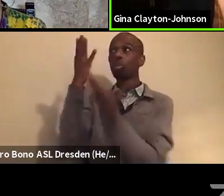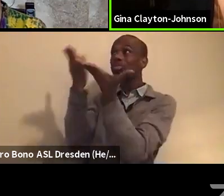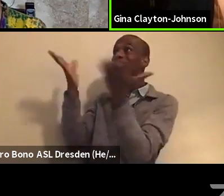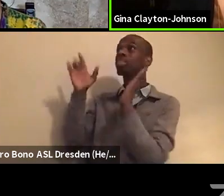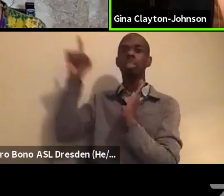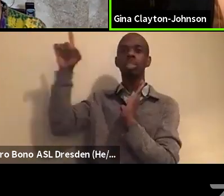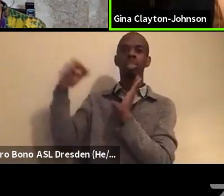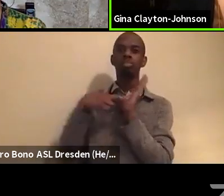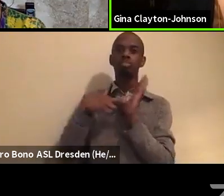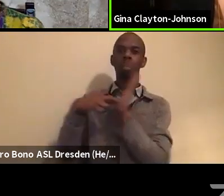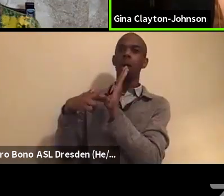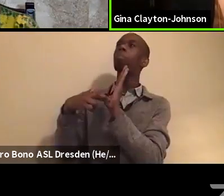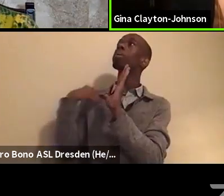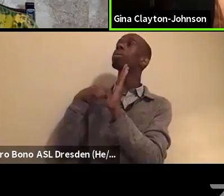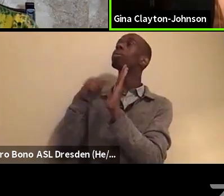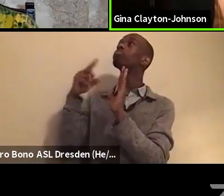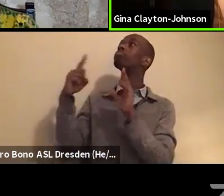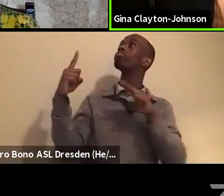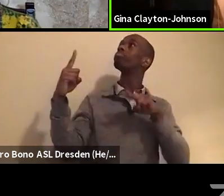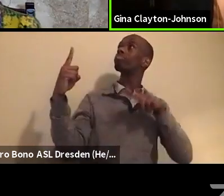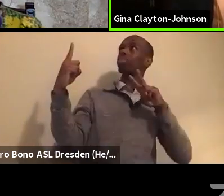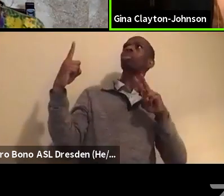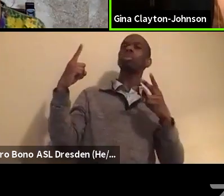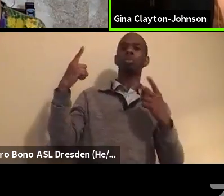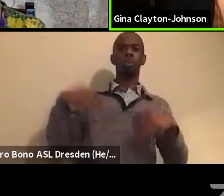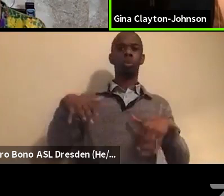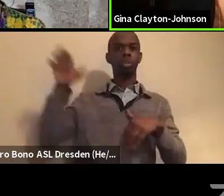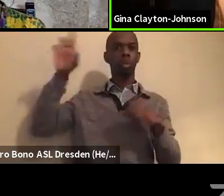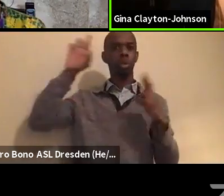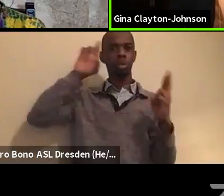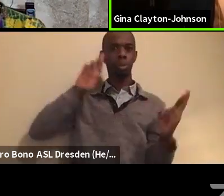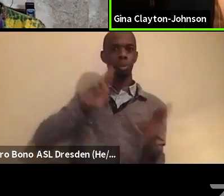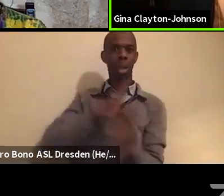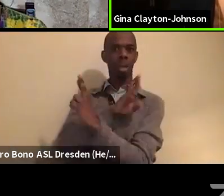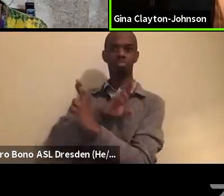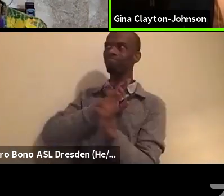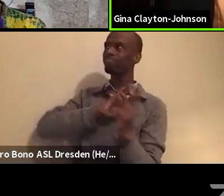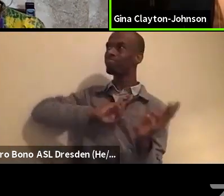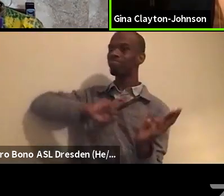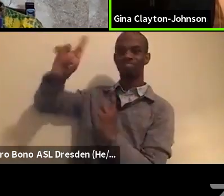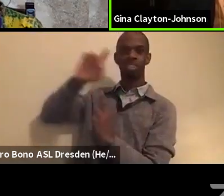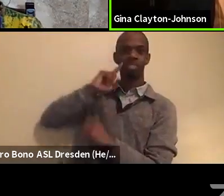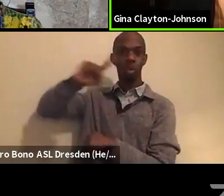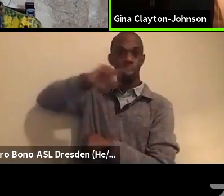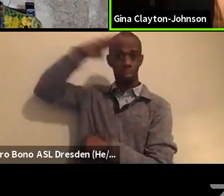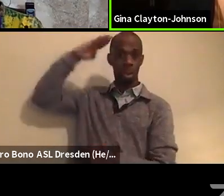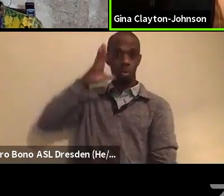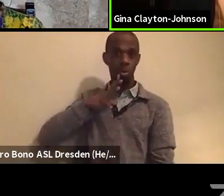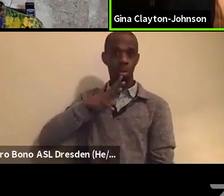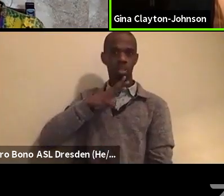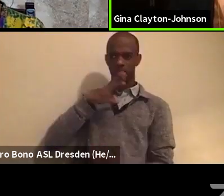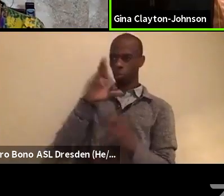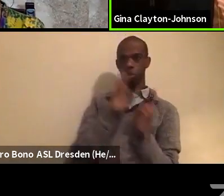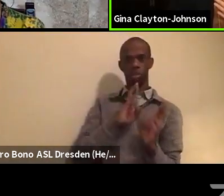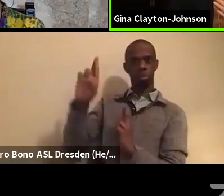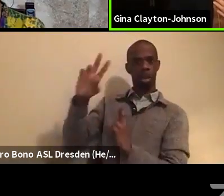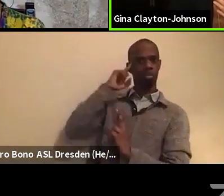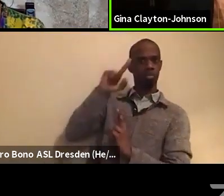about how important it is to have reflections of our dignity, so that we can, we can be reminded.